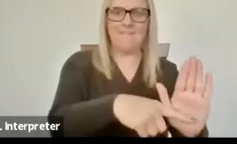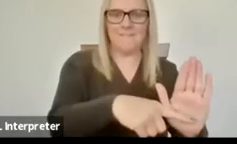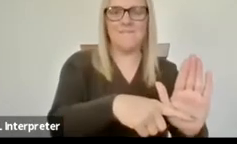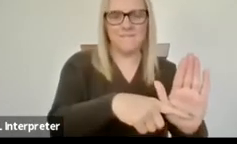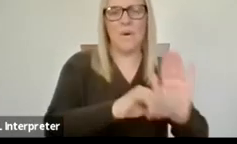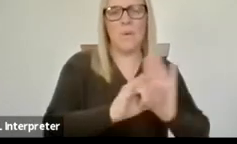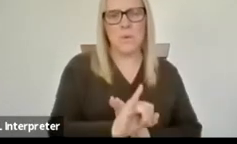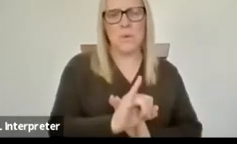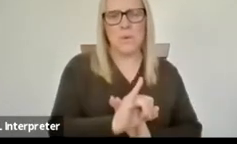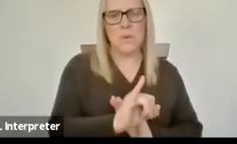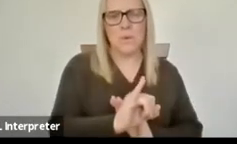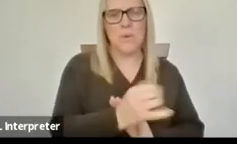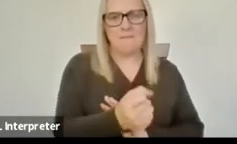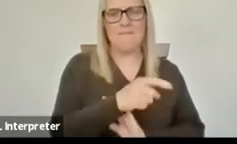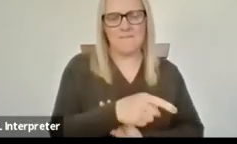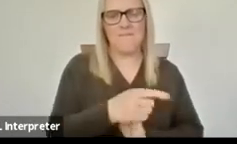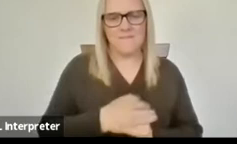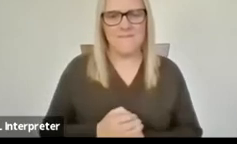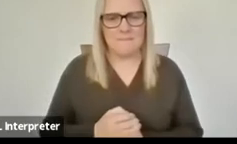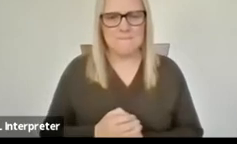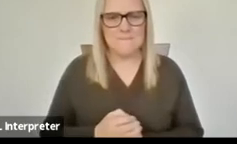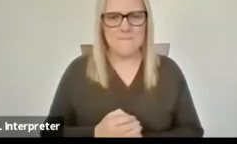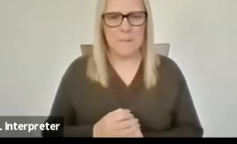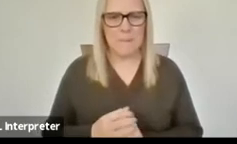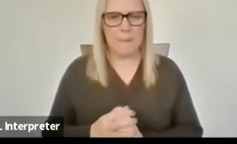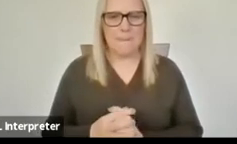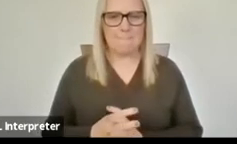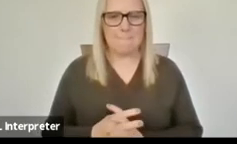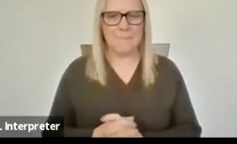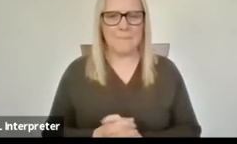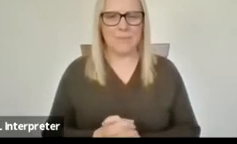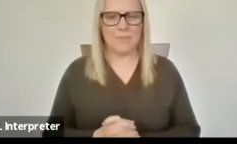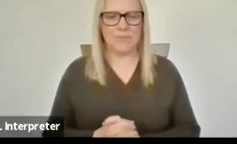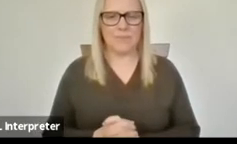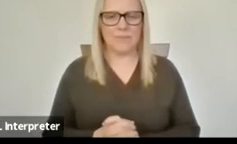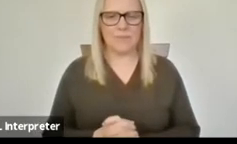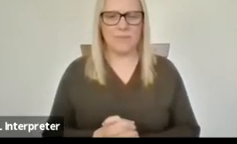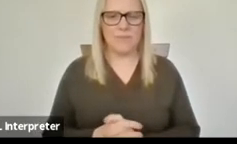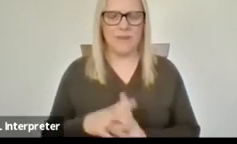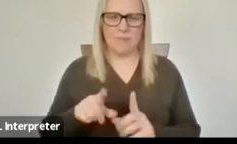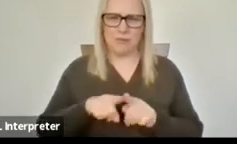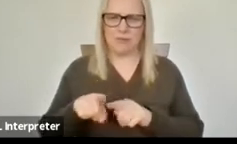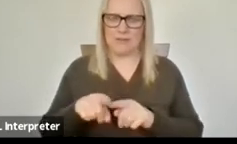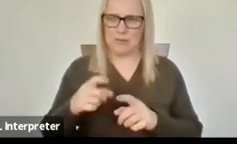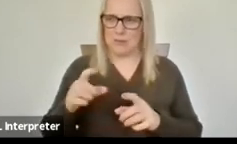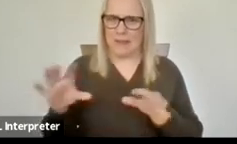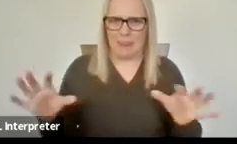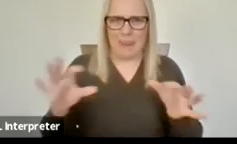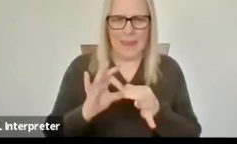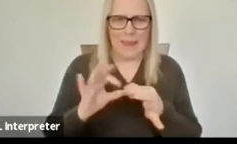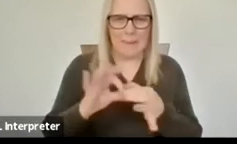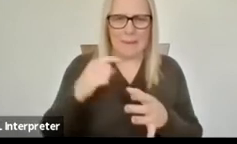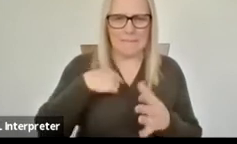um but then also and i can't i'll try and make the threads pull together i'm not sure i'll able to though when when khan was talking about